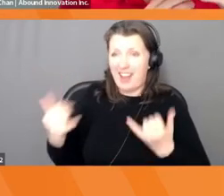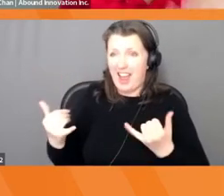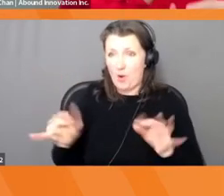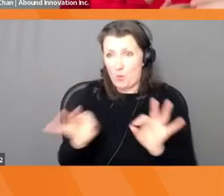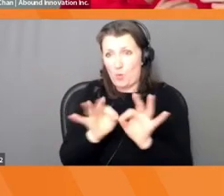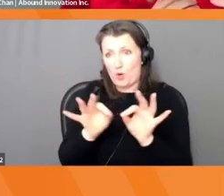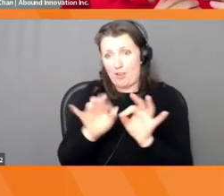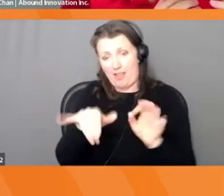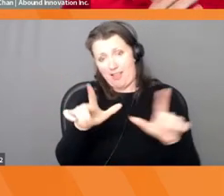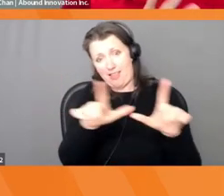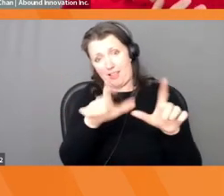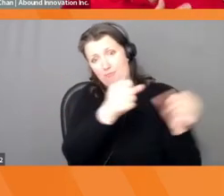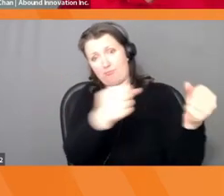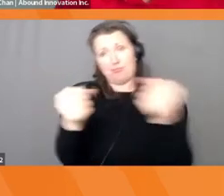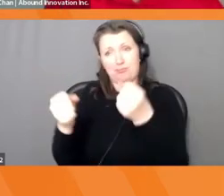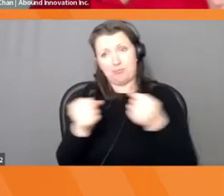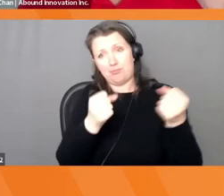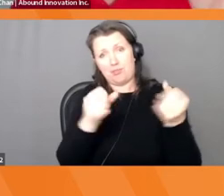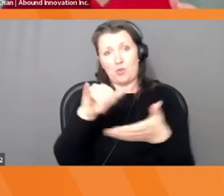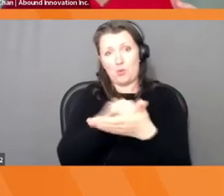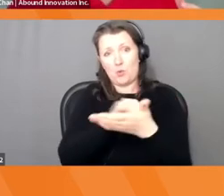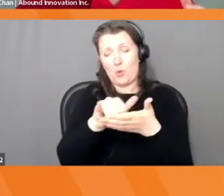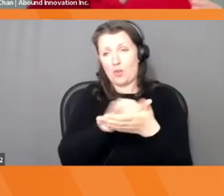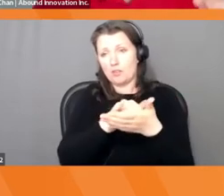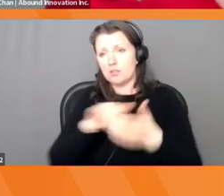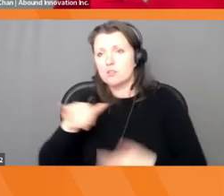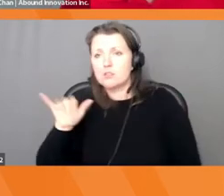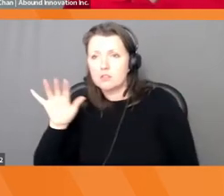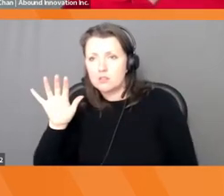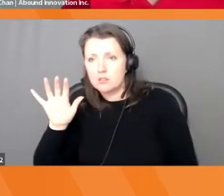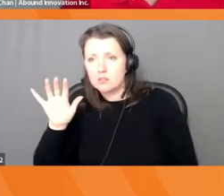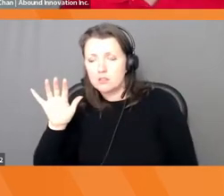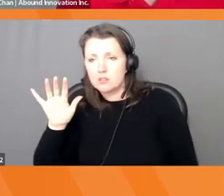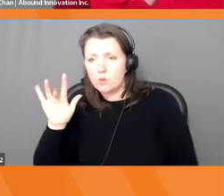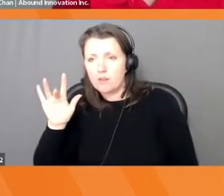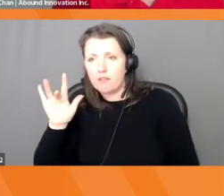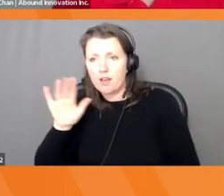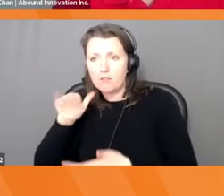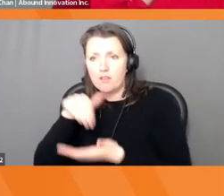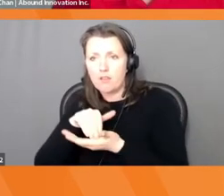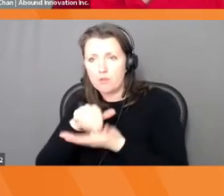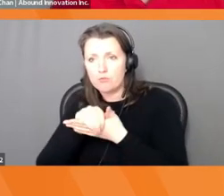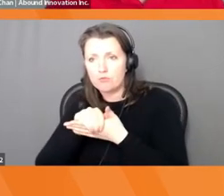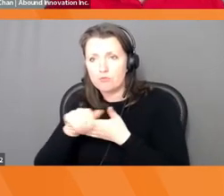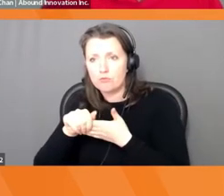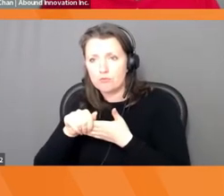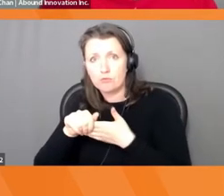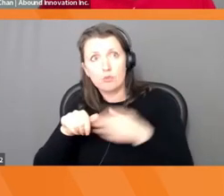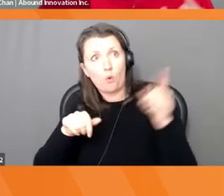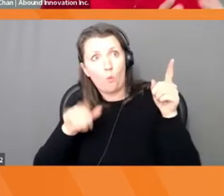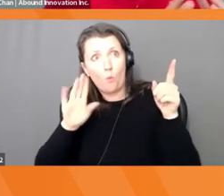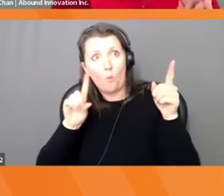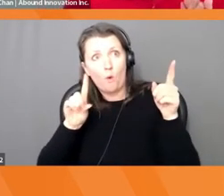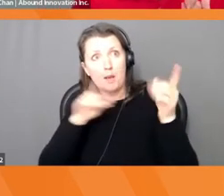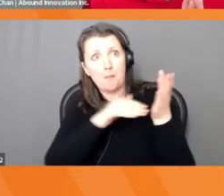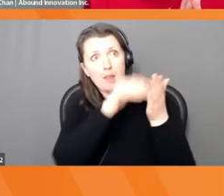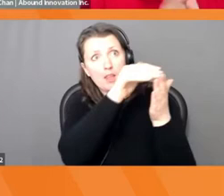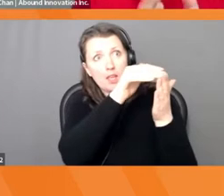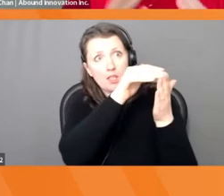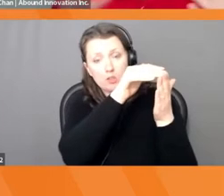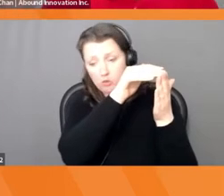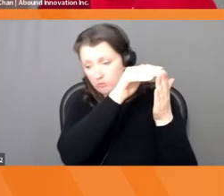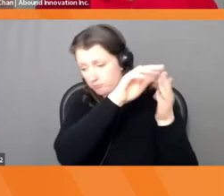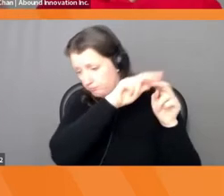drop to as low as, I don't know what the math is, but a lot less in seven years. And, and just to